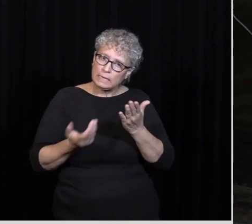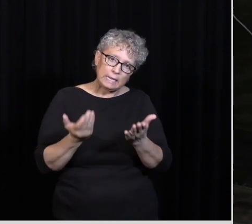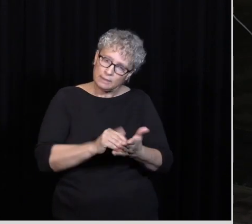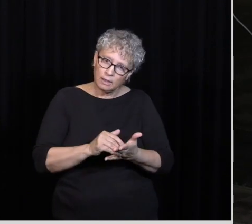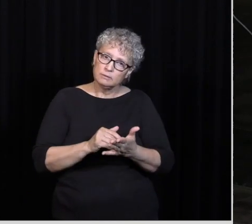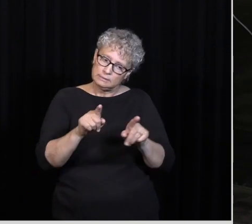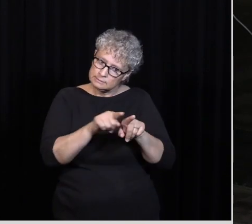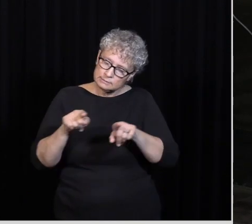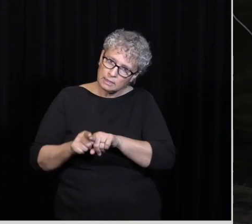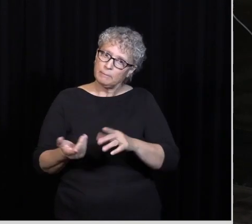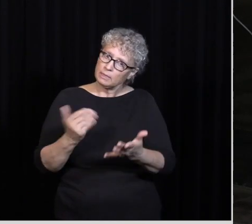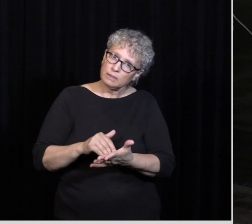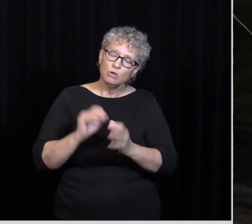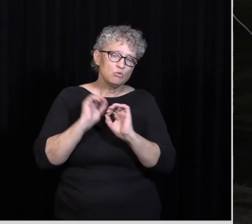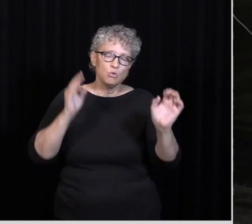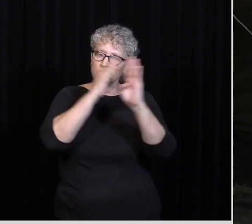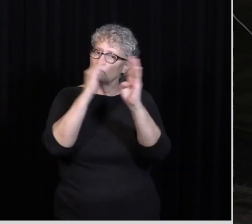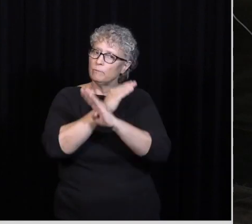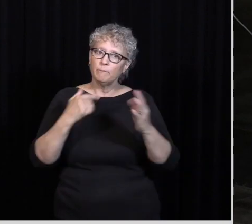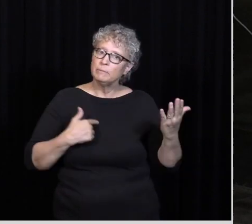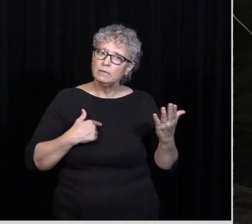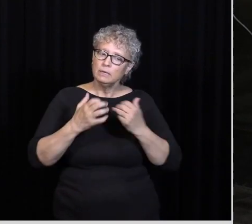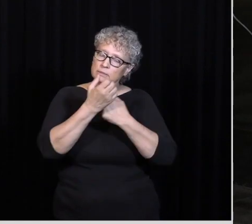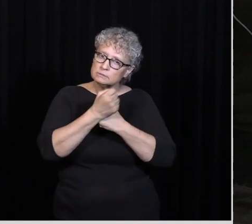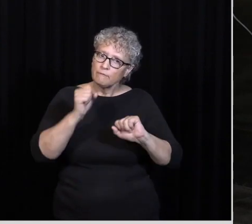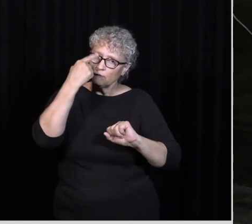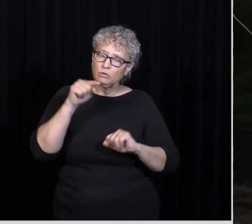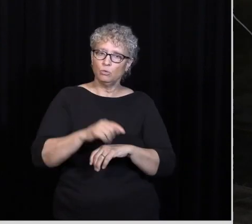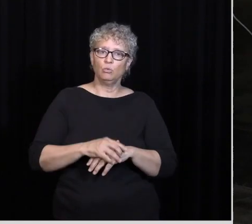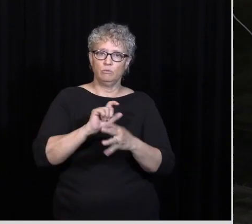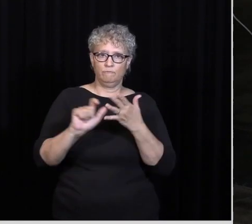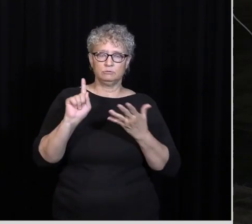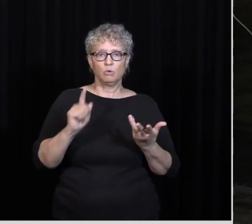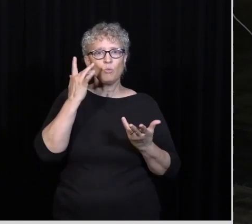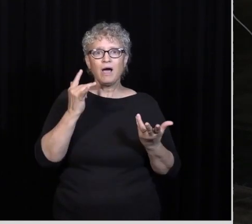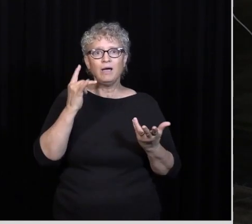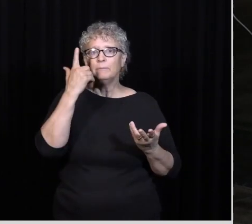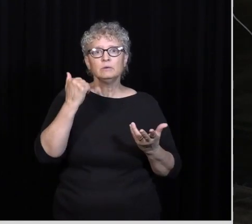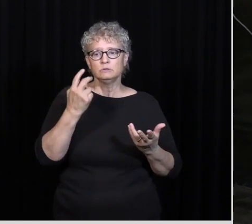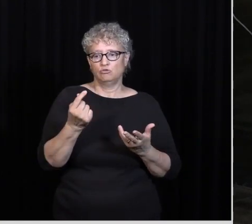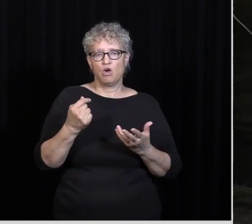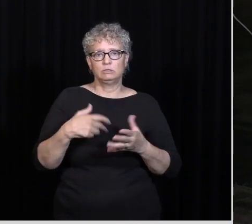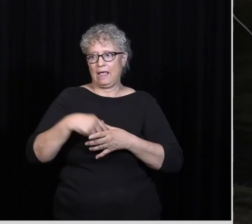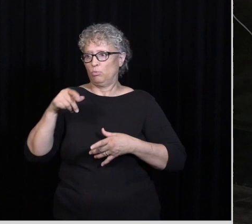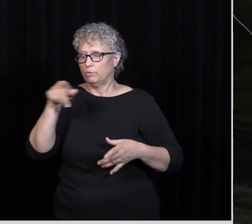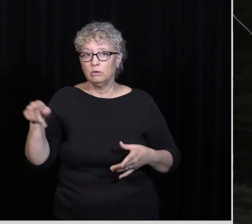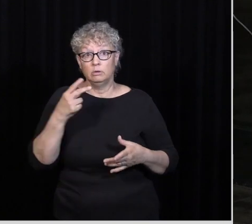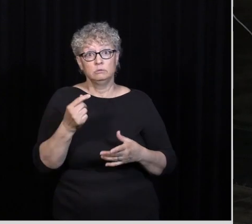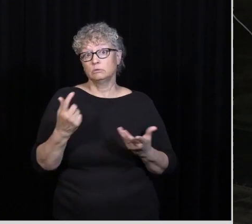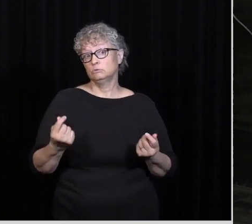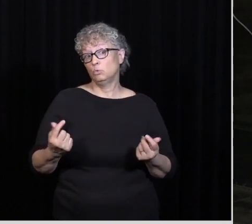to you The same things It's no trouble for me It's safe for you That's verse one Why? Because there's dogs Out there And you know What dogs do?